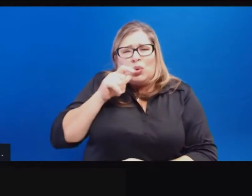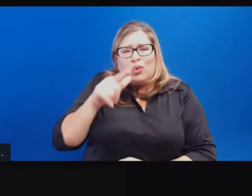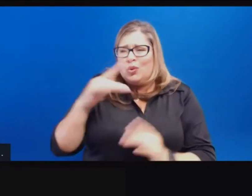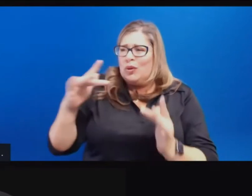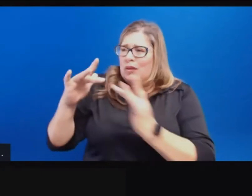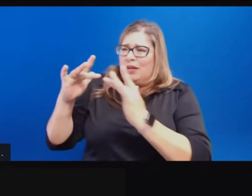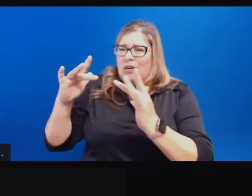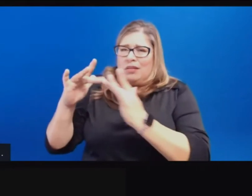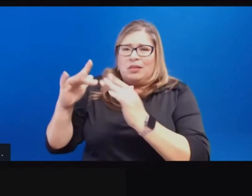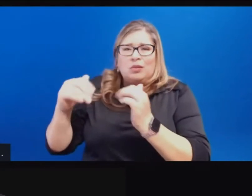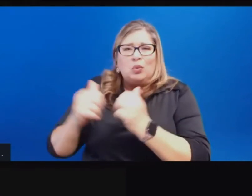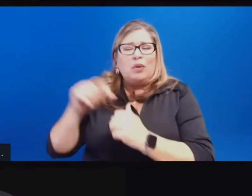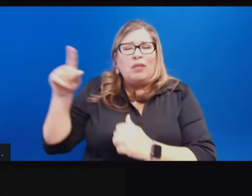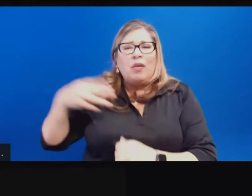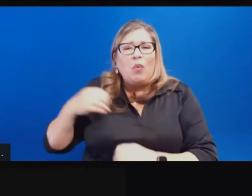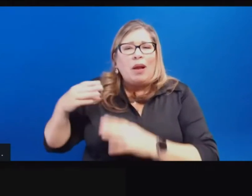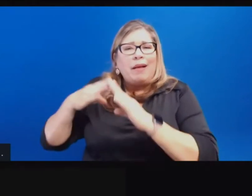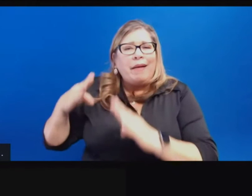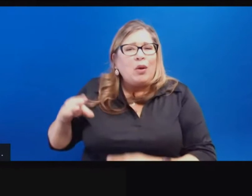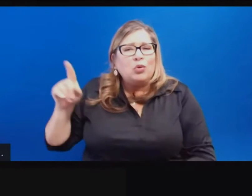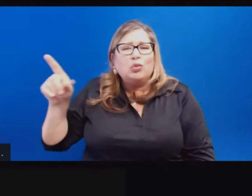deal with directly on these issues?